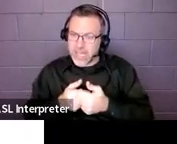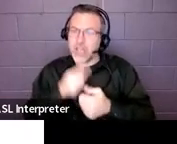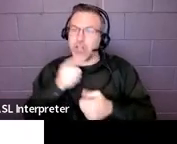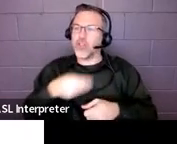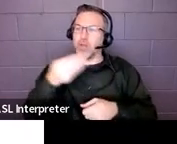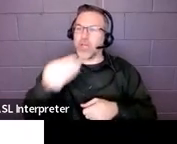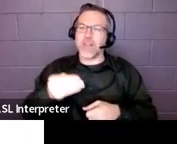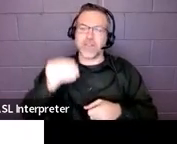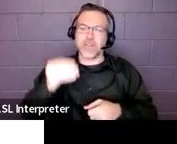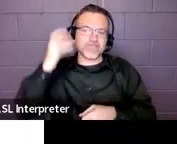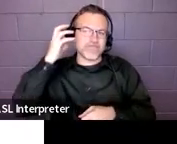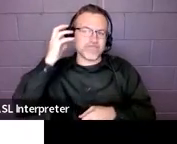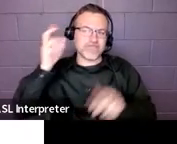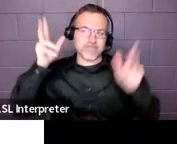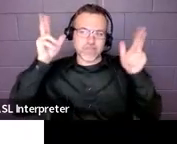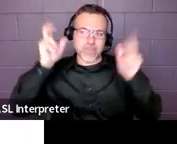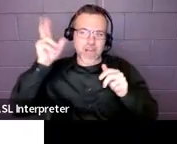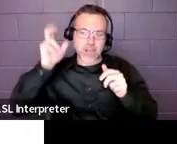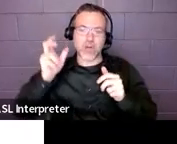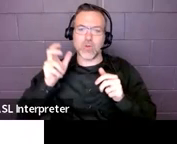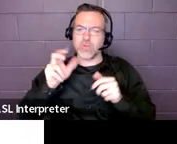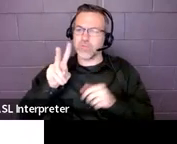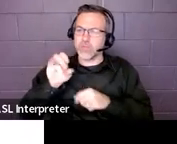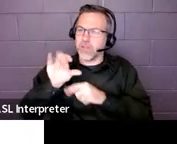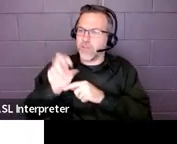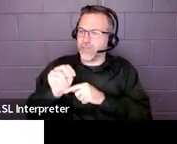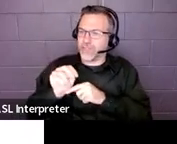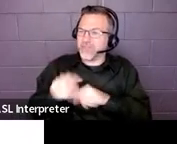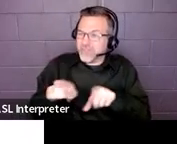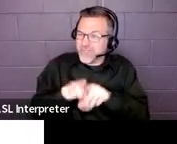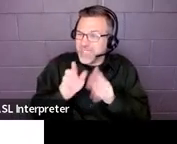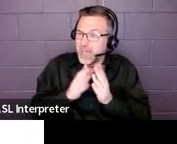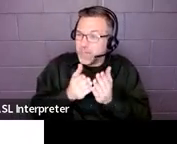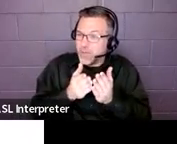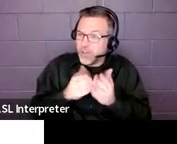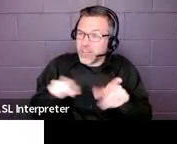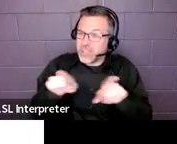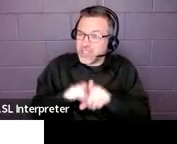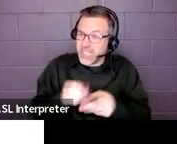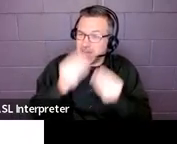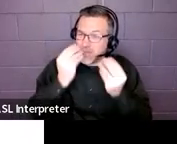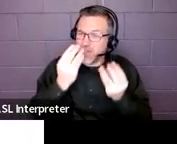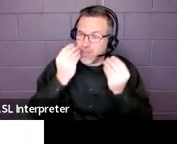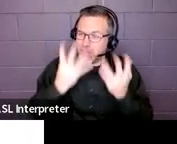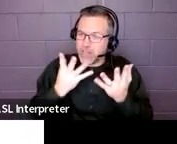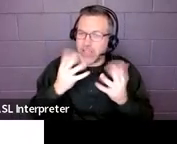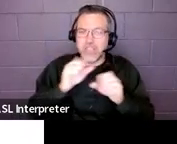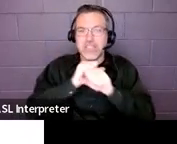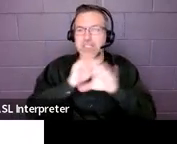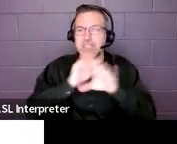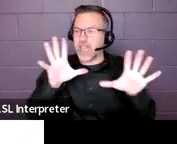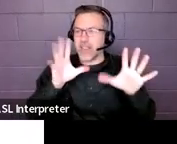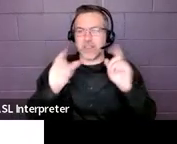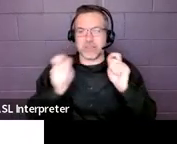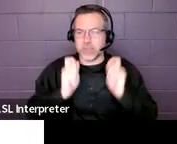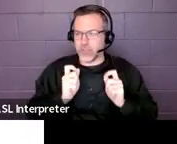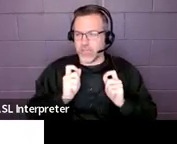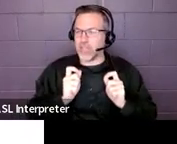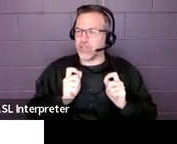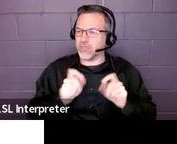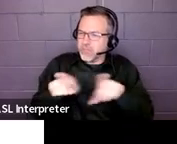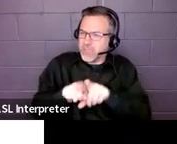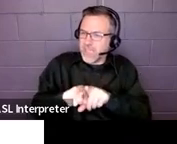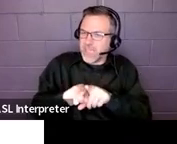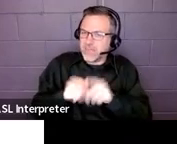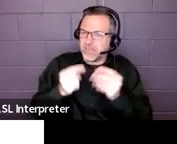As long as it's the same book, then it's the same material, so it doesn't alter anything that's happening because it's the same material, just